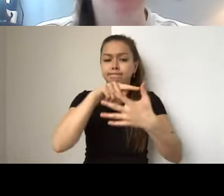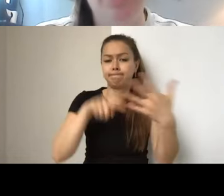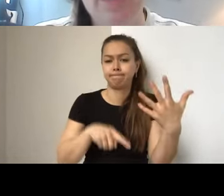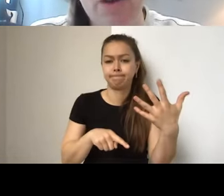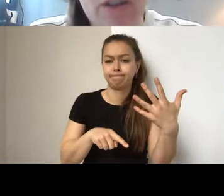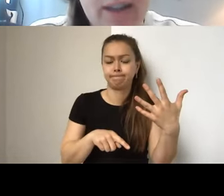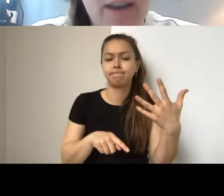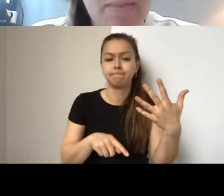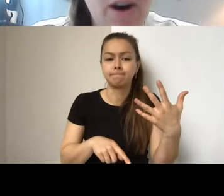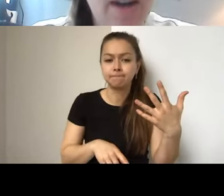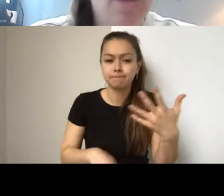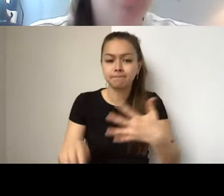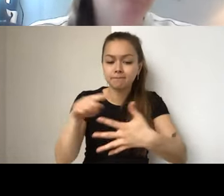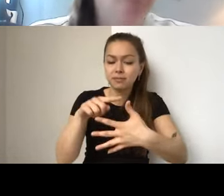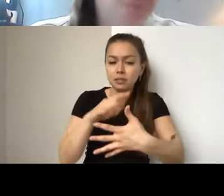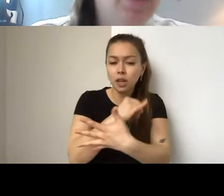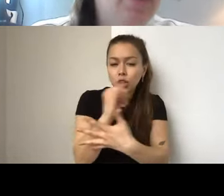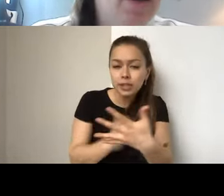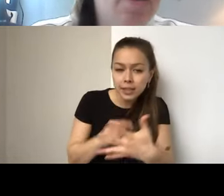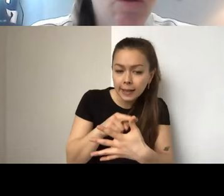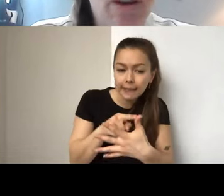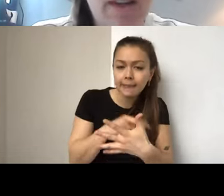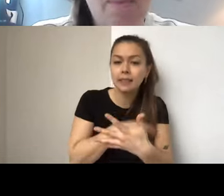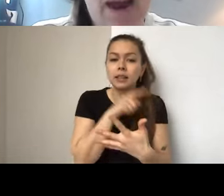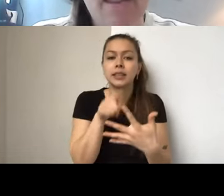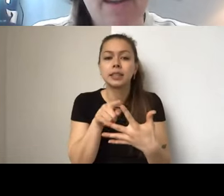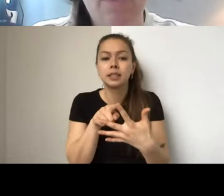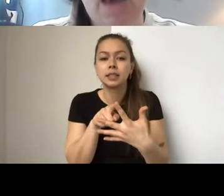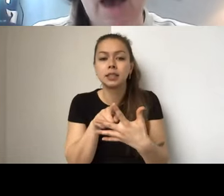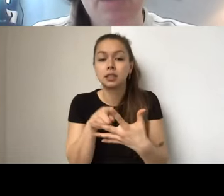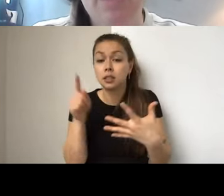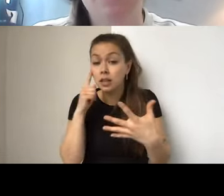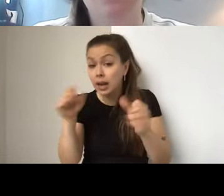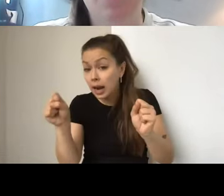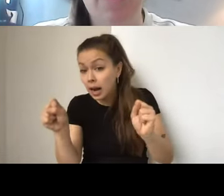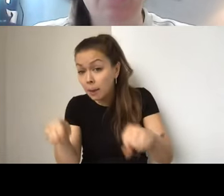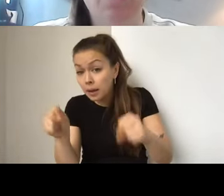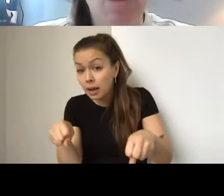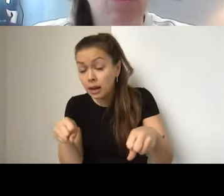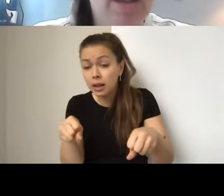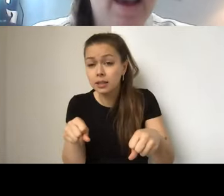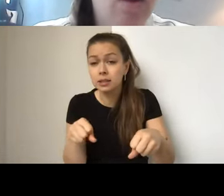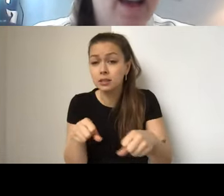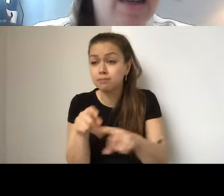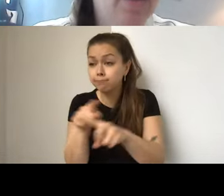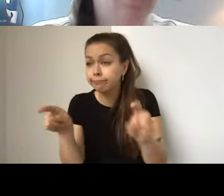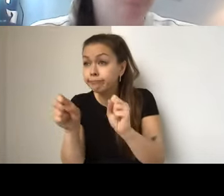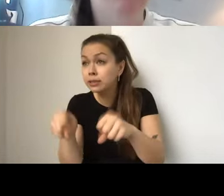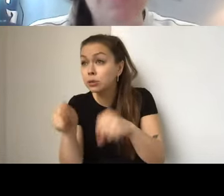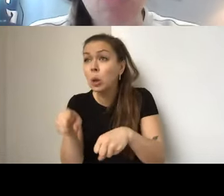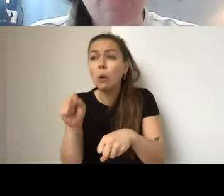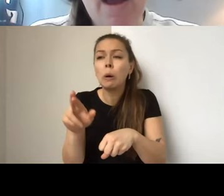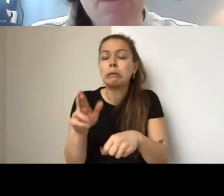They're looking at the artistic merit, they're looking at the demonstrated capacity of the applicants to carry out the project as outlined.